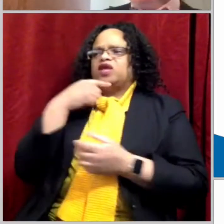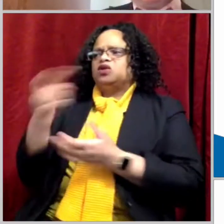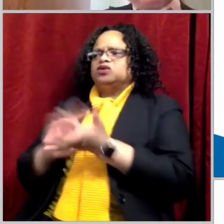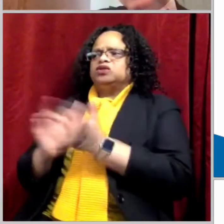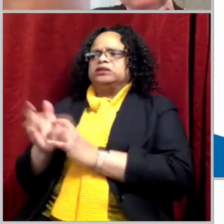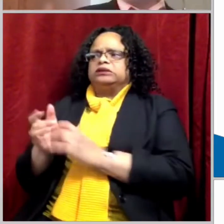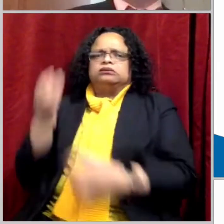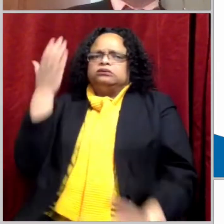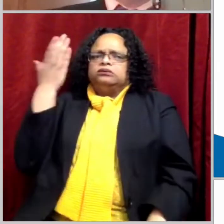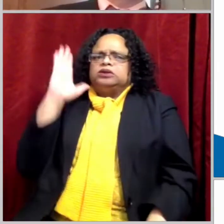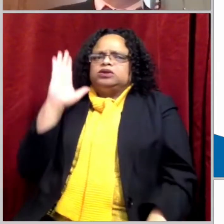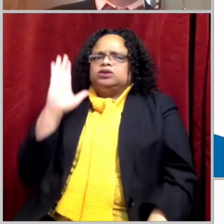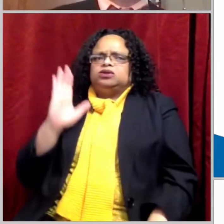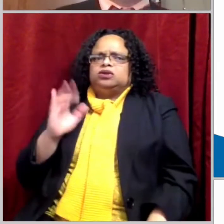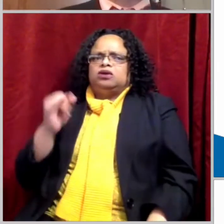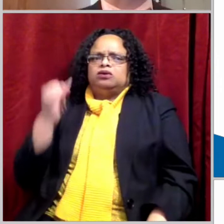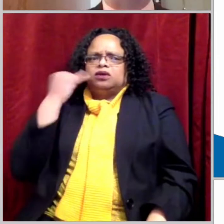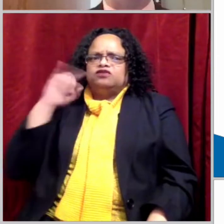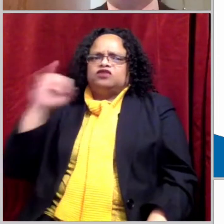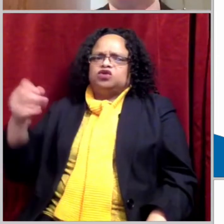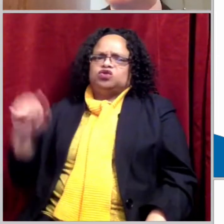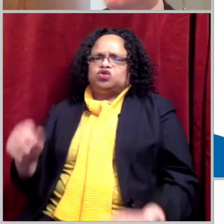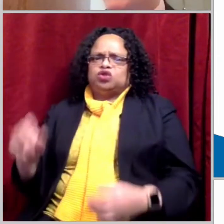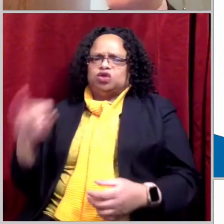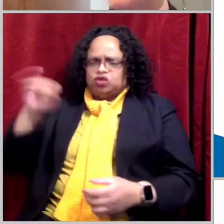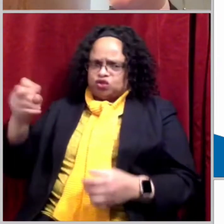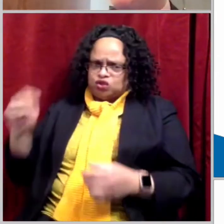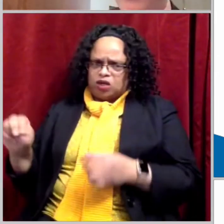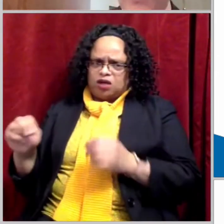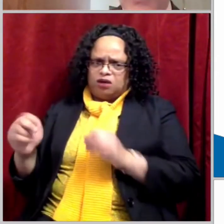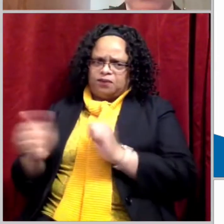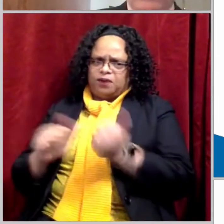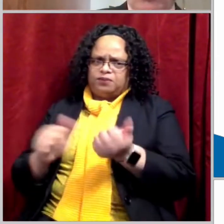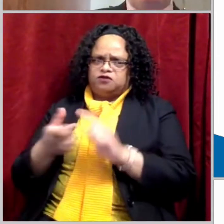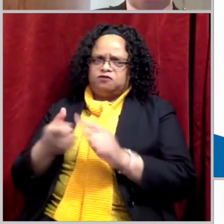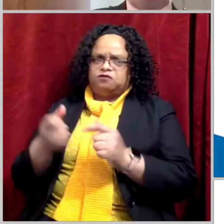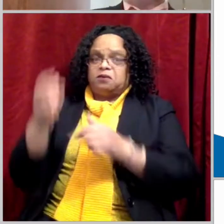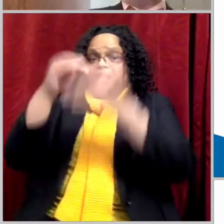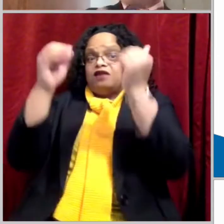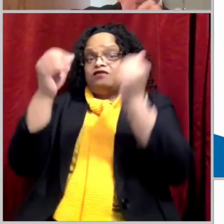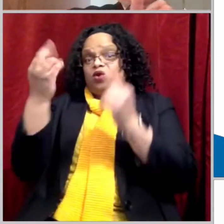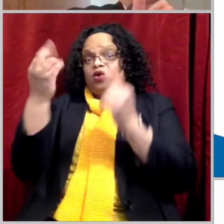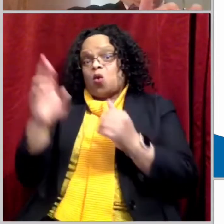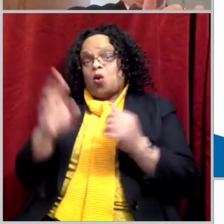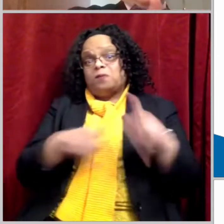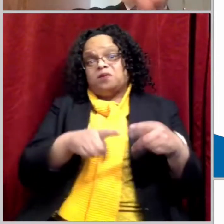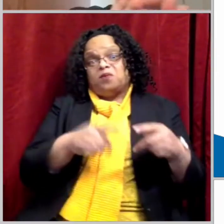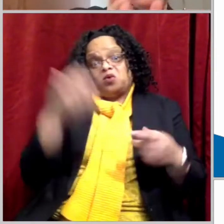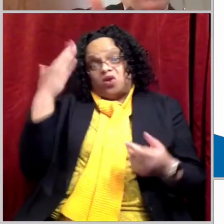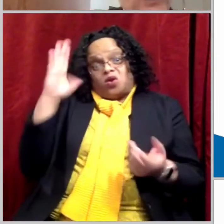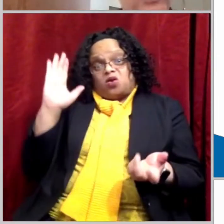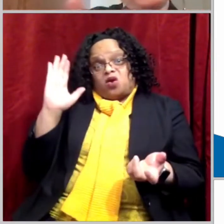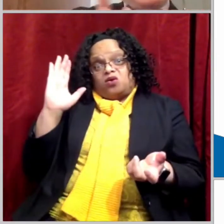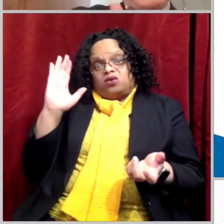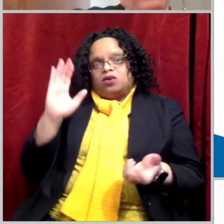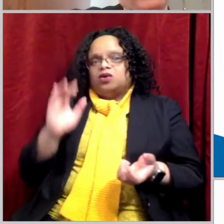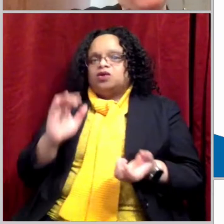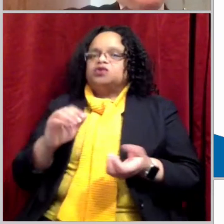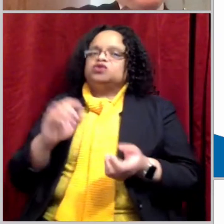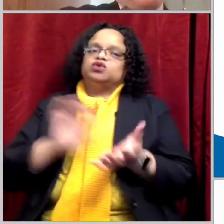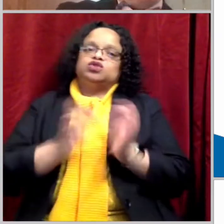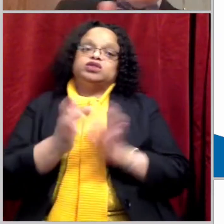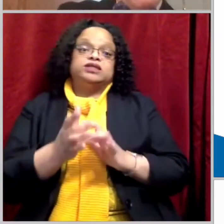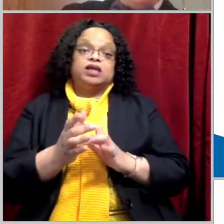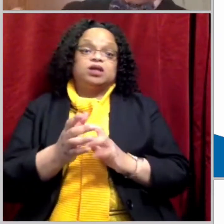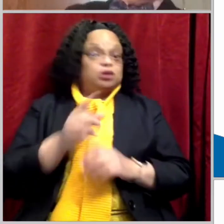And so Jesus said, then I'm not going to give you an answer either to your question. So we believe in this question and how